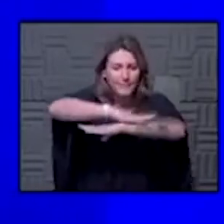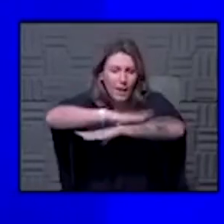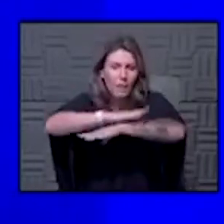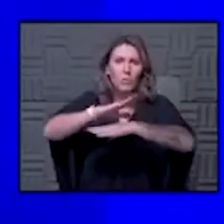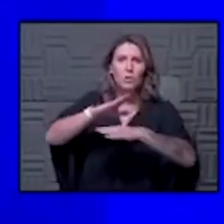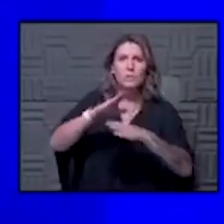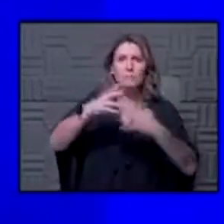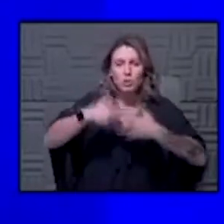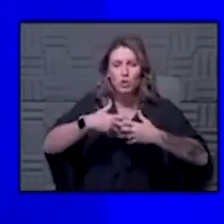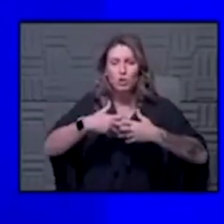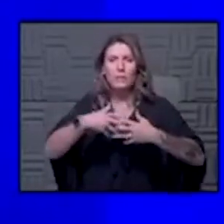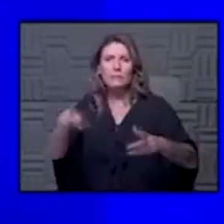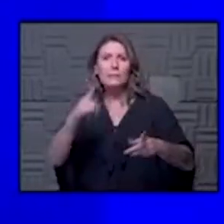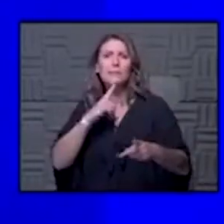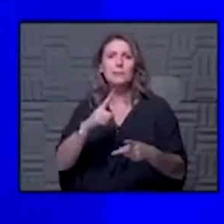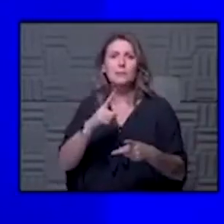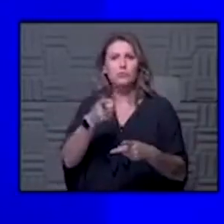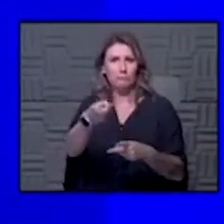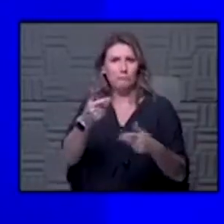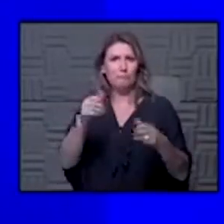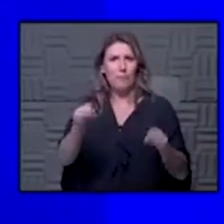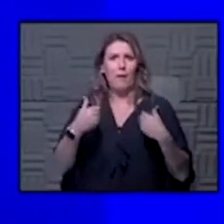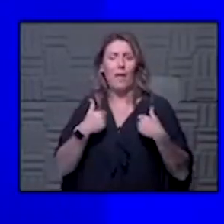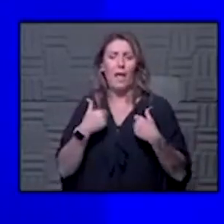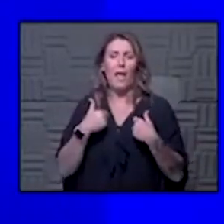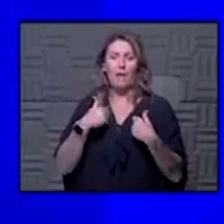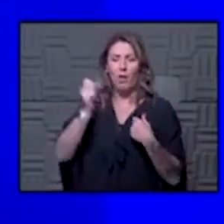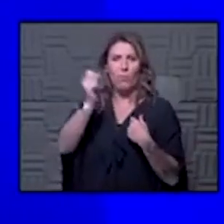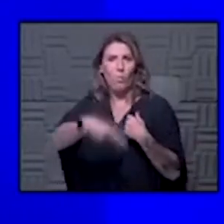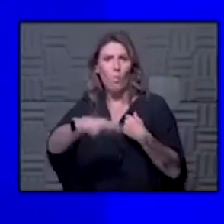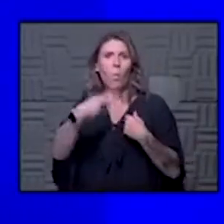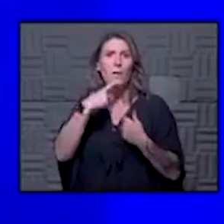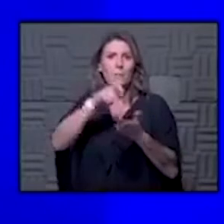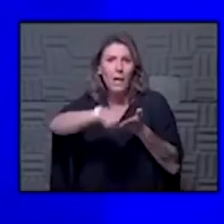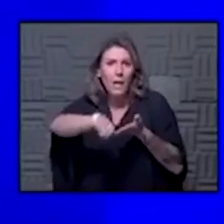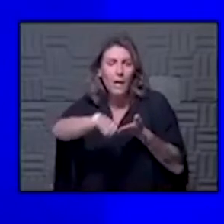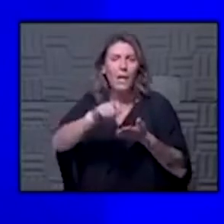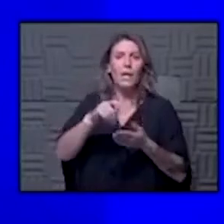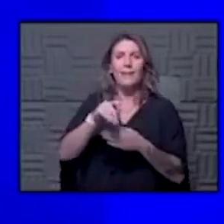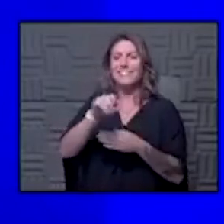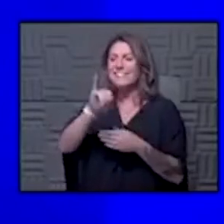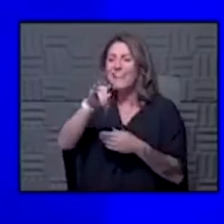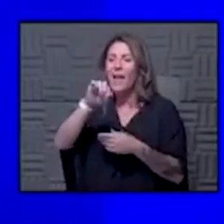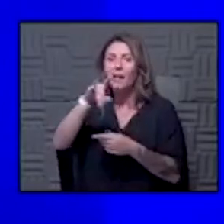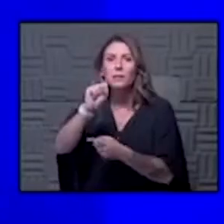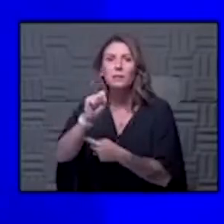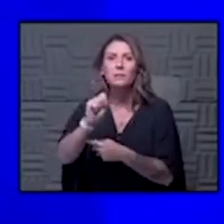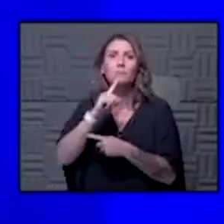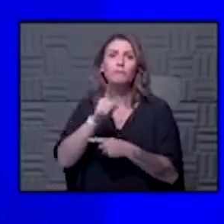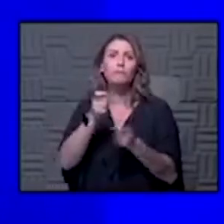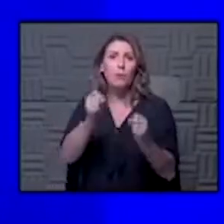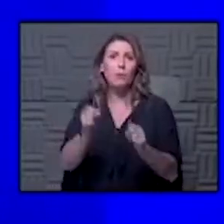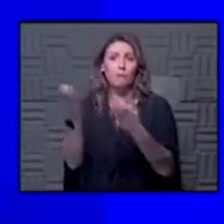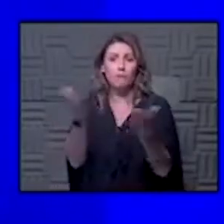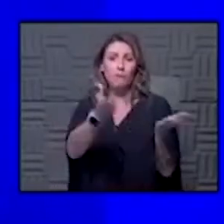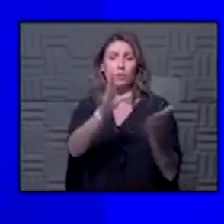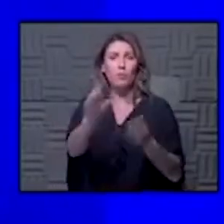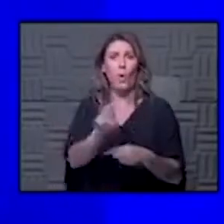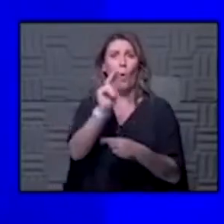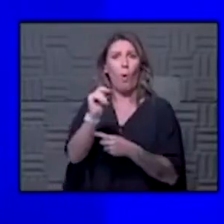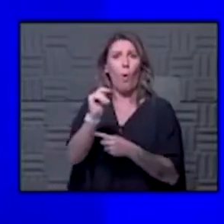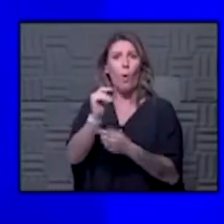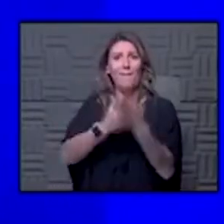given disposable pens to have to use as our stylus for for the voting. So all that was done you can always bring your own hand